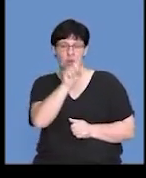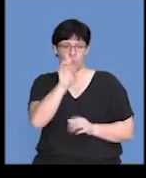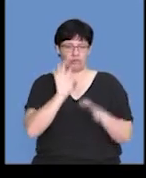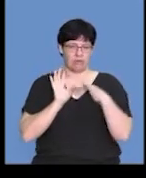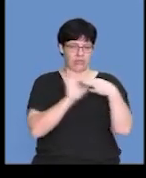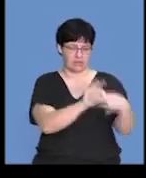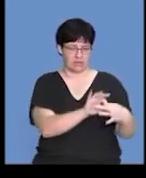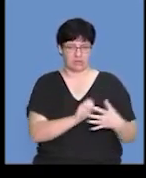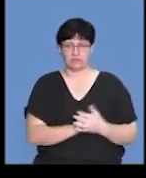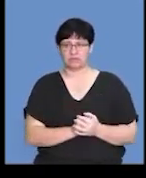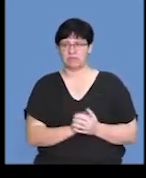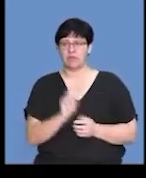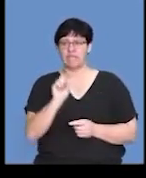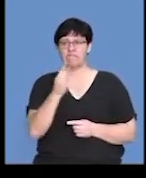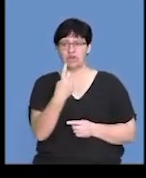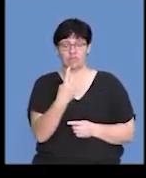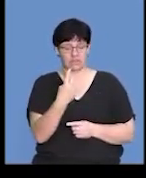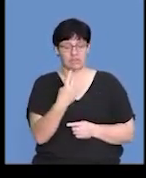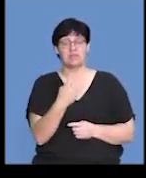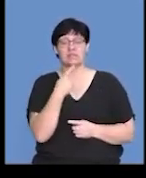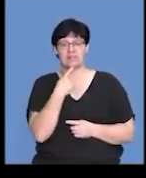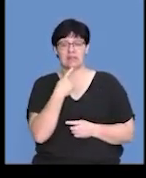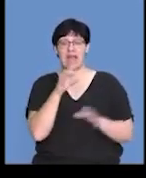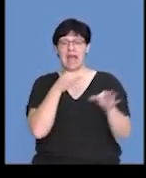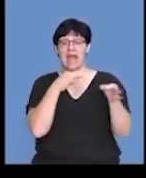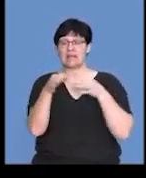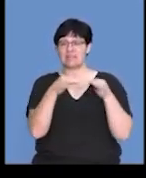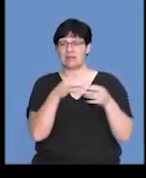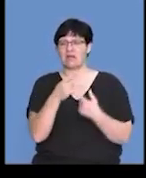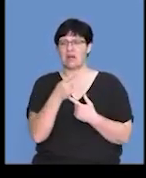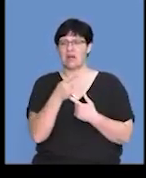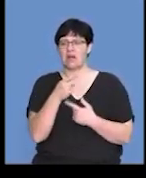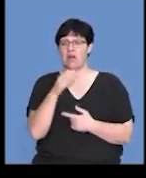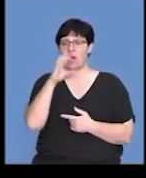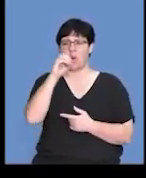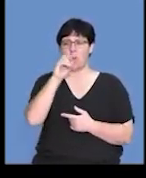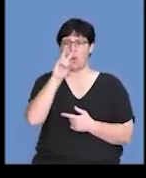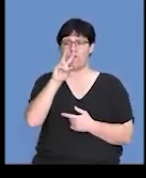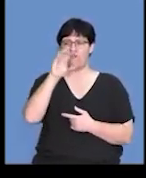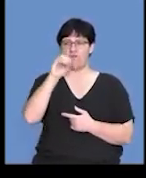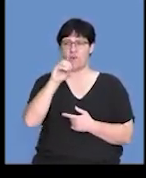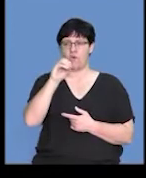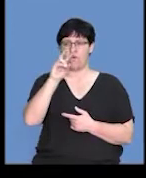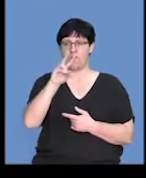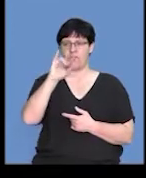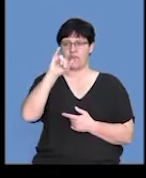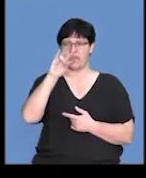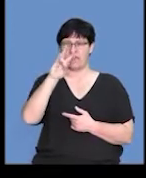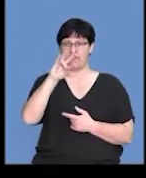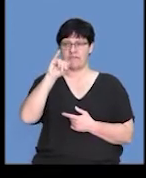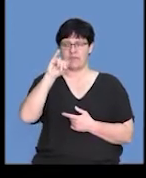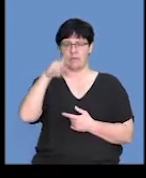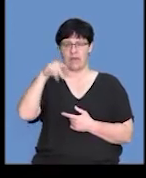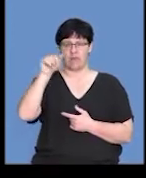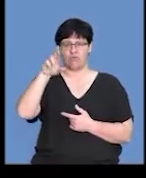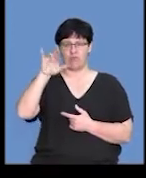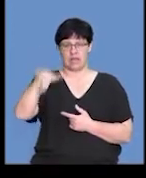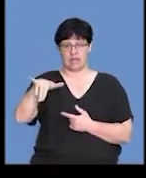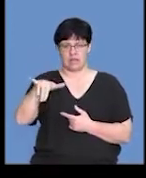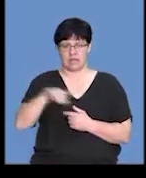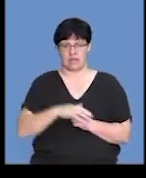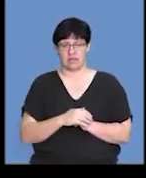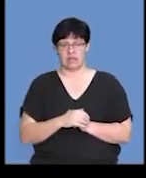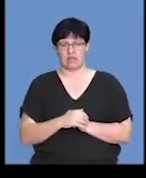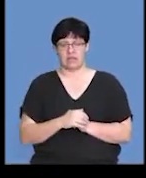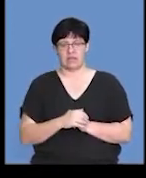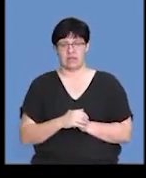related to this. So the first question, as I mentioned, you've got to know the definitions of the terms ovovivipari. Now,